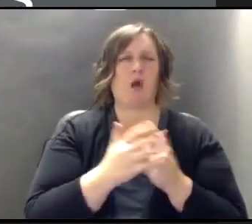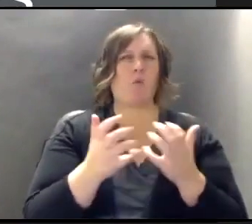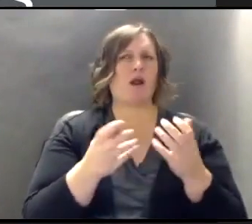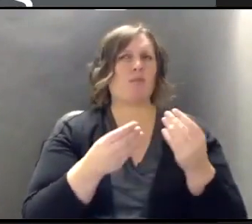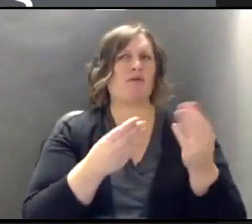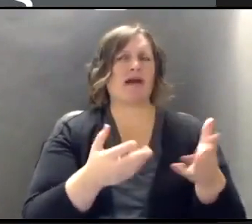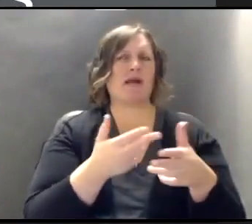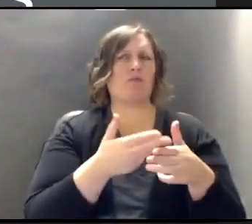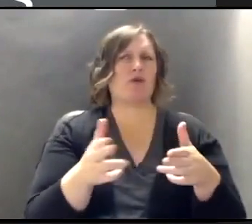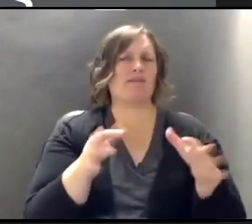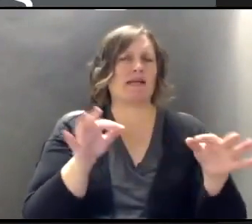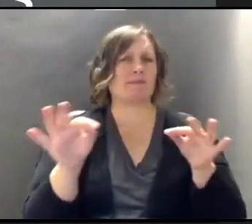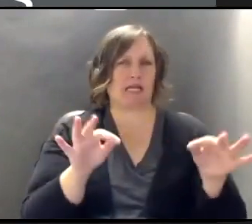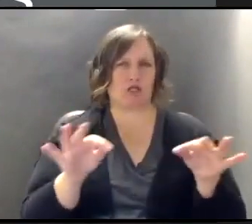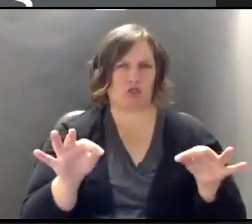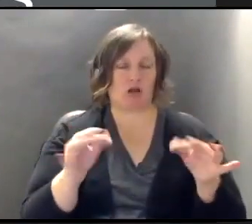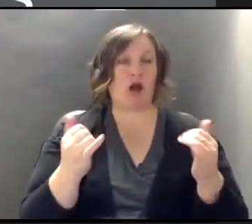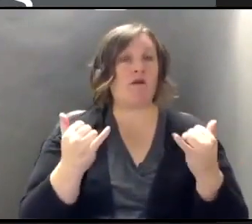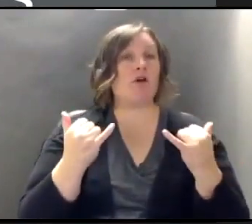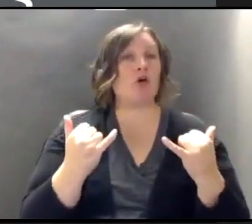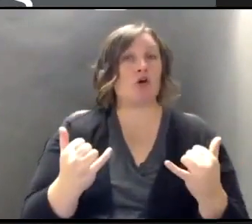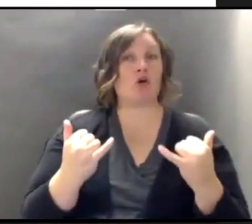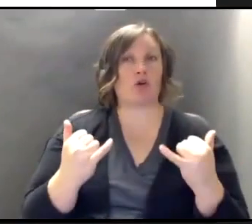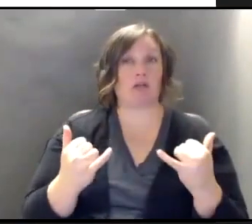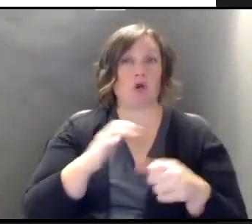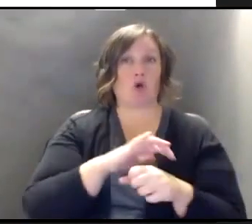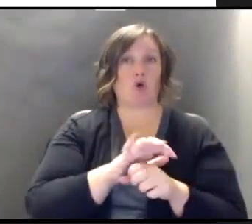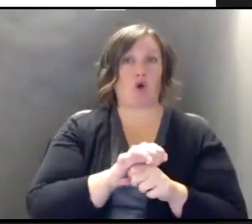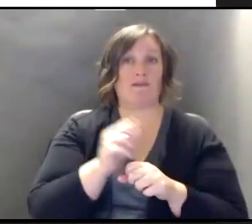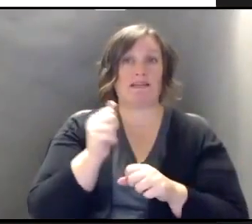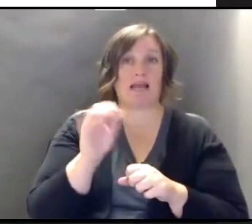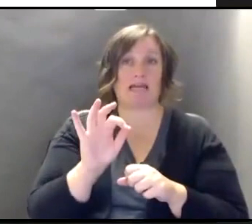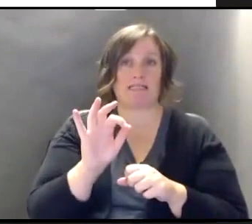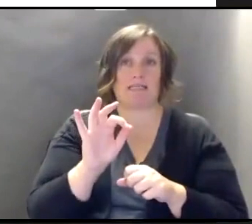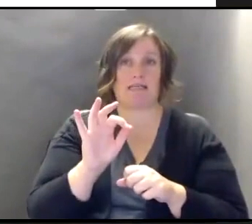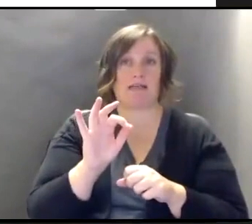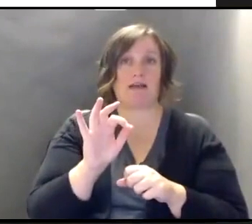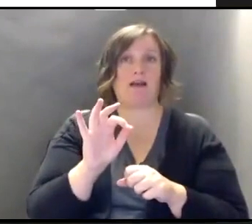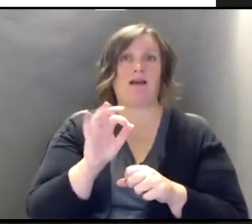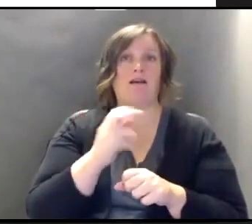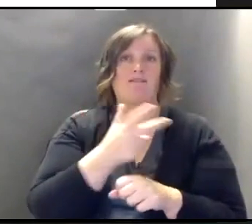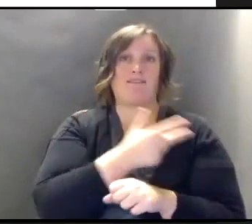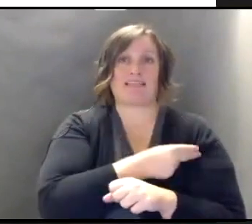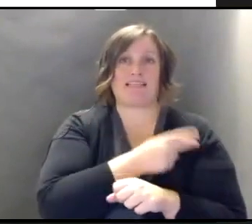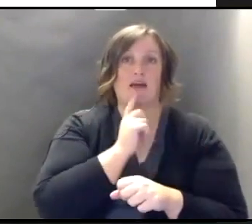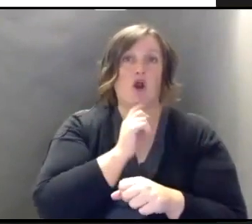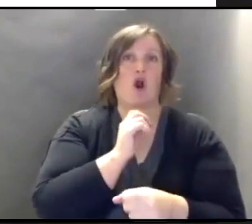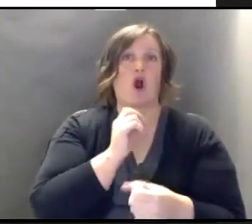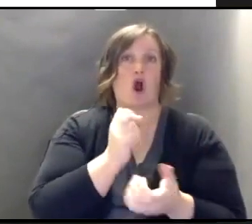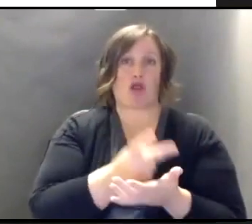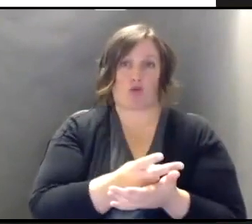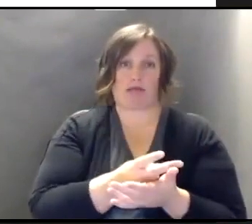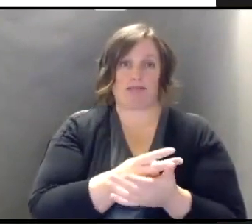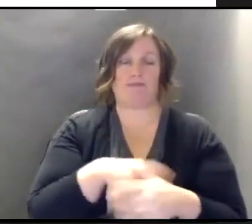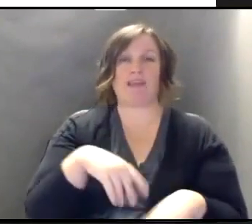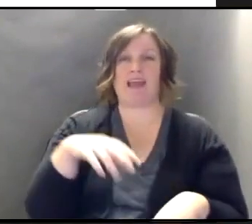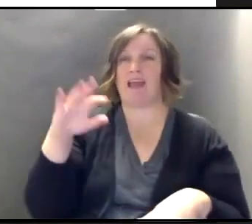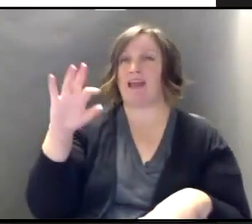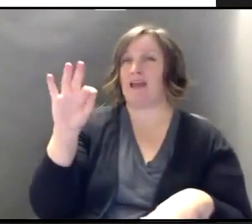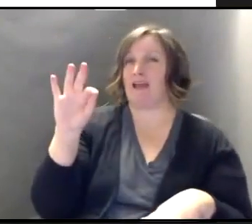overview of the current COVID-19 vaccines that are authorized. So the FDA has had minimum